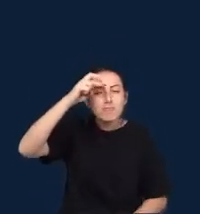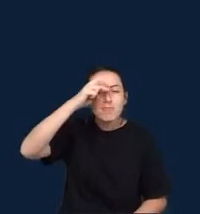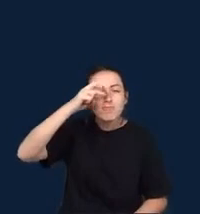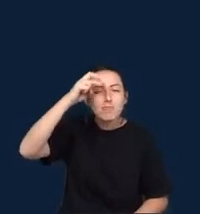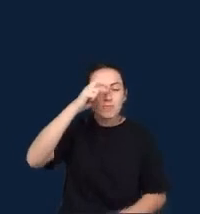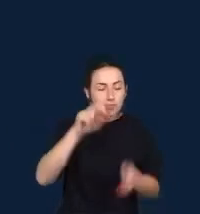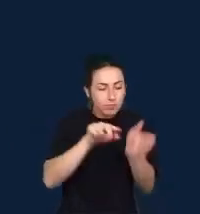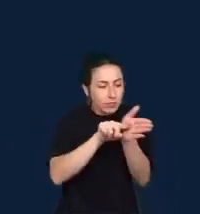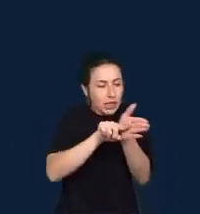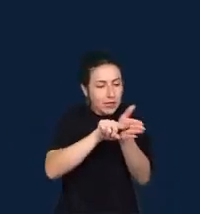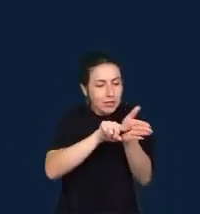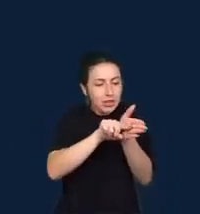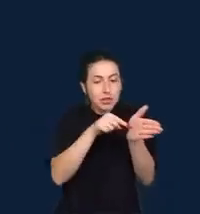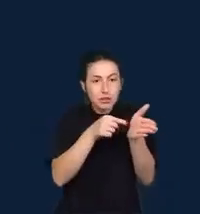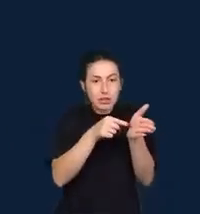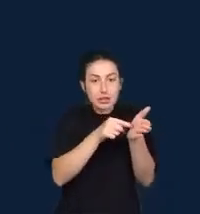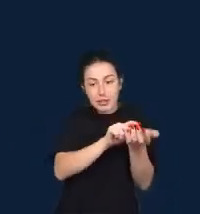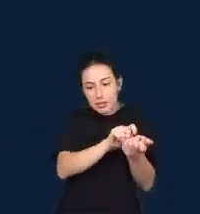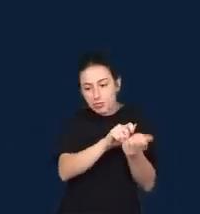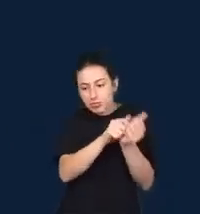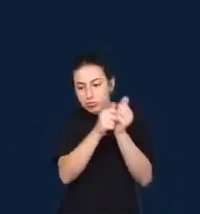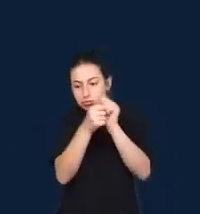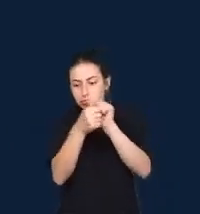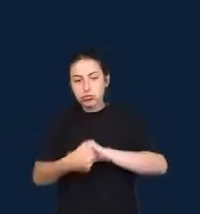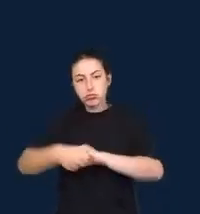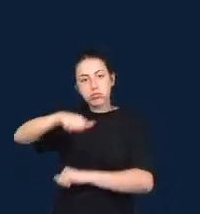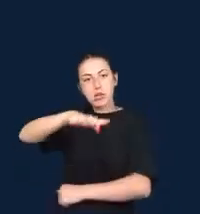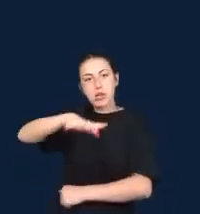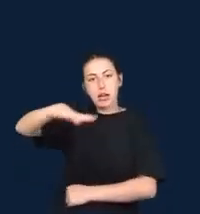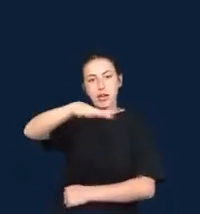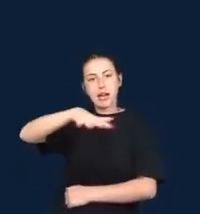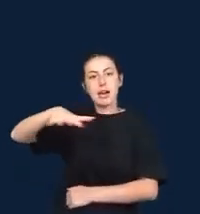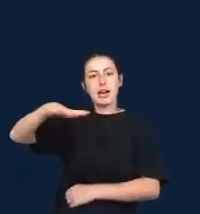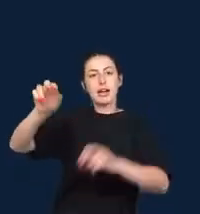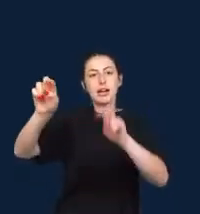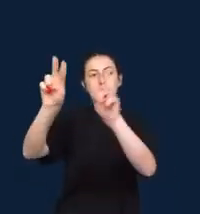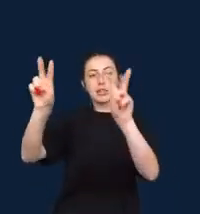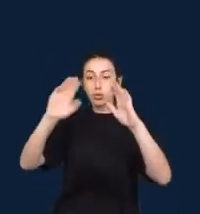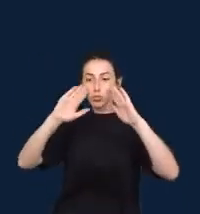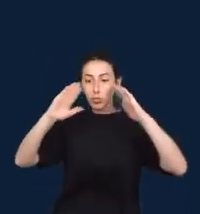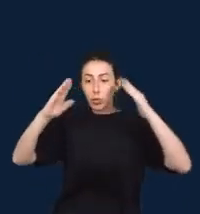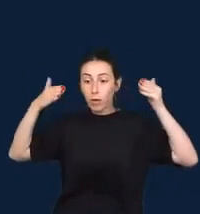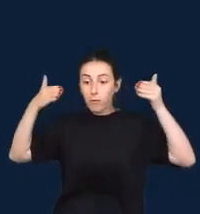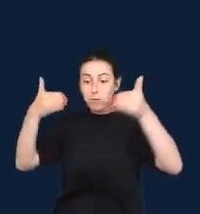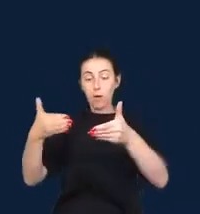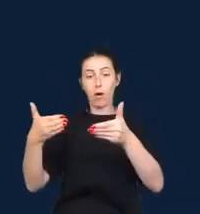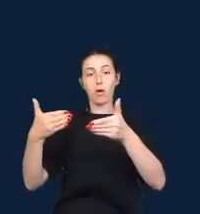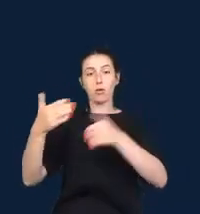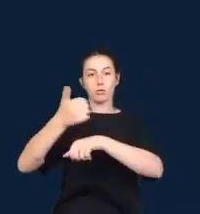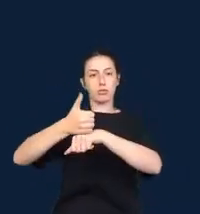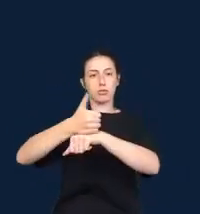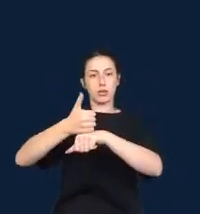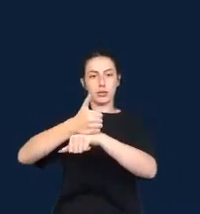journalism specific data infrastructures and how these may be reconfigured.